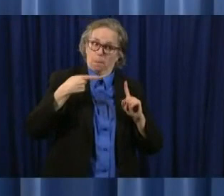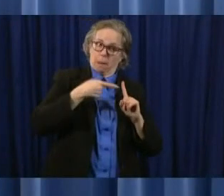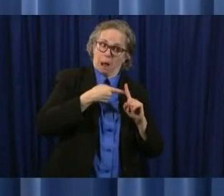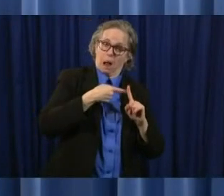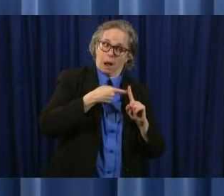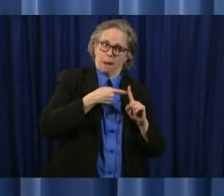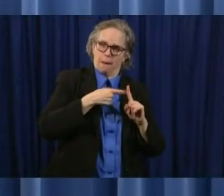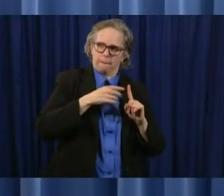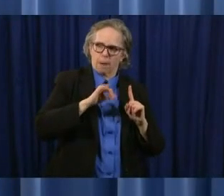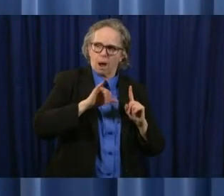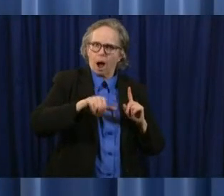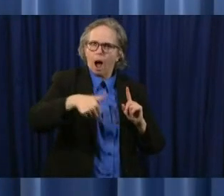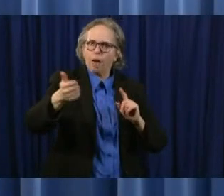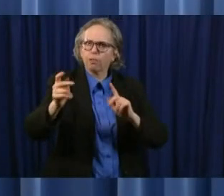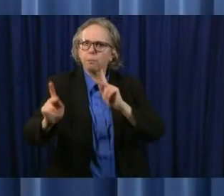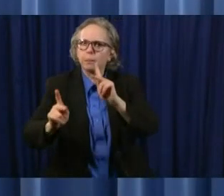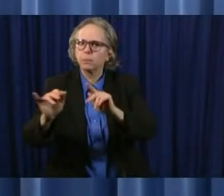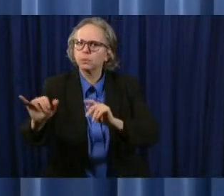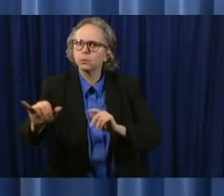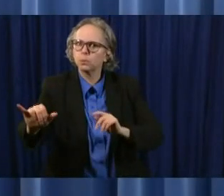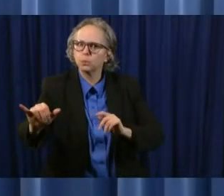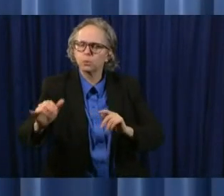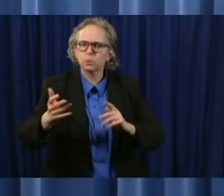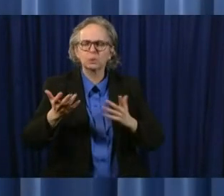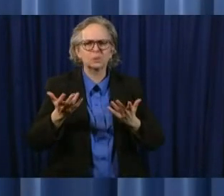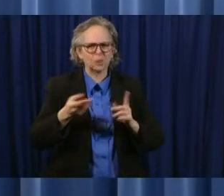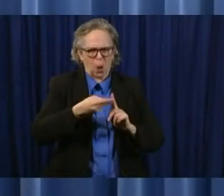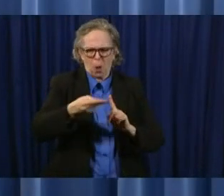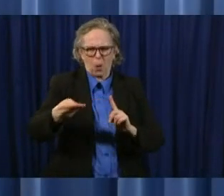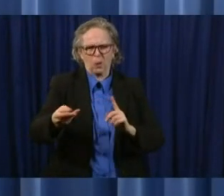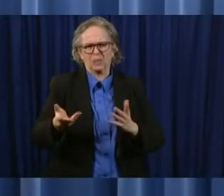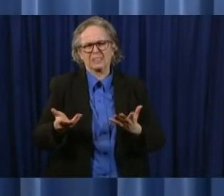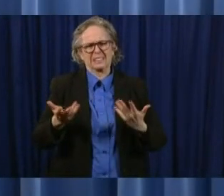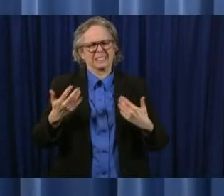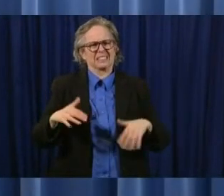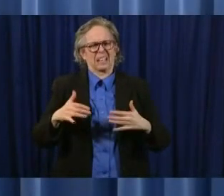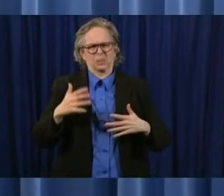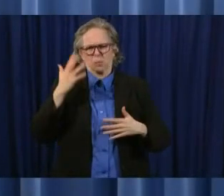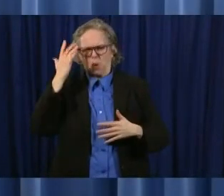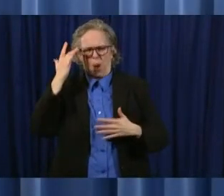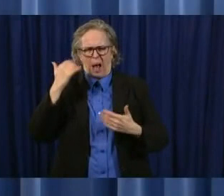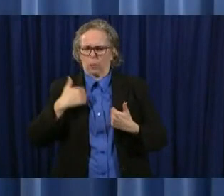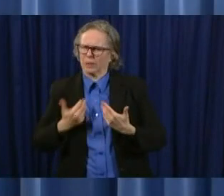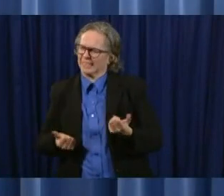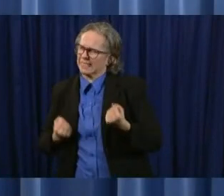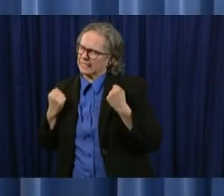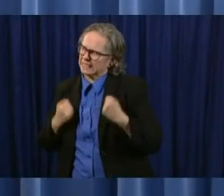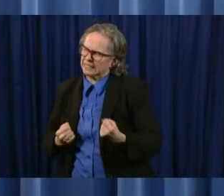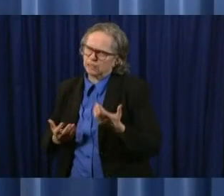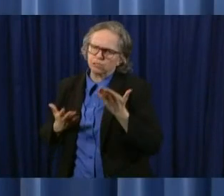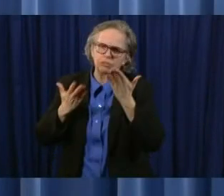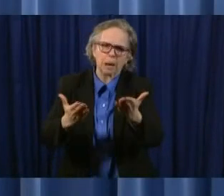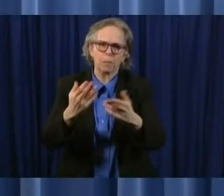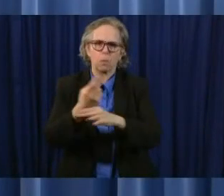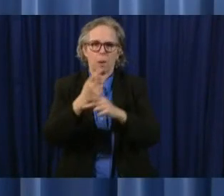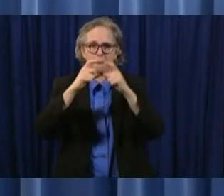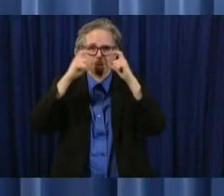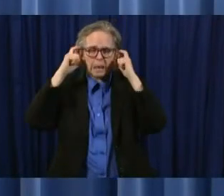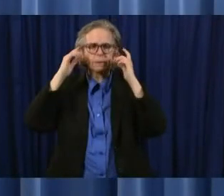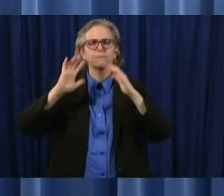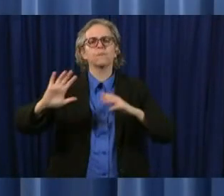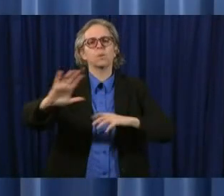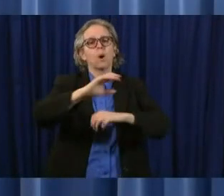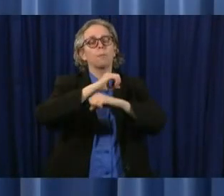store as well so it was for the protection of these employees the people who are serving us every single day that